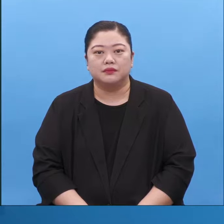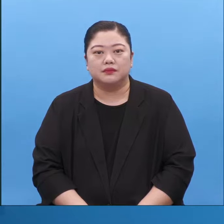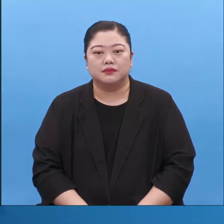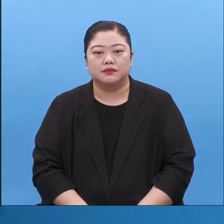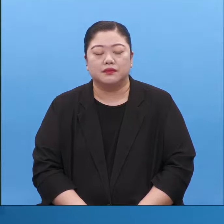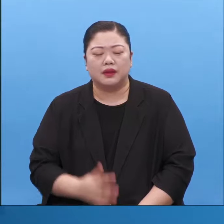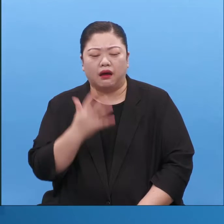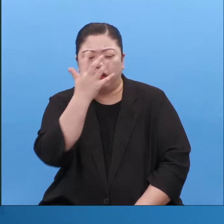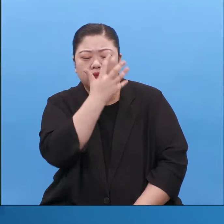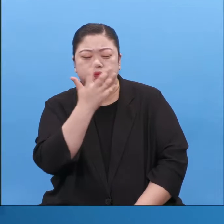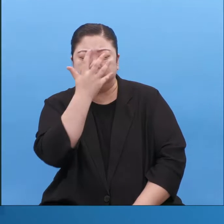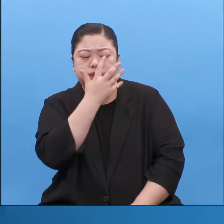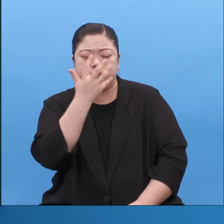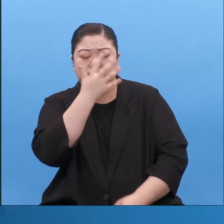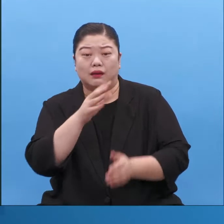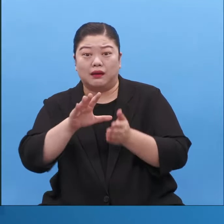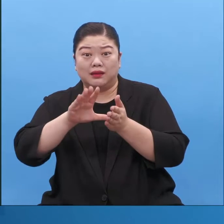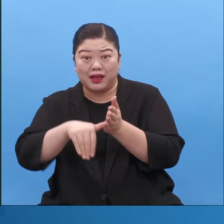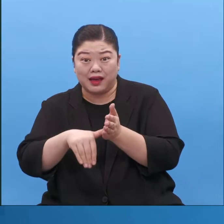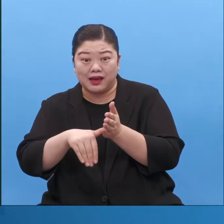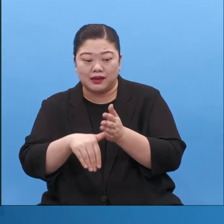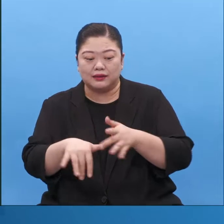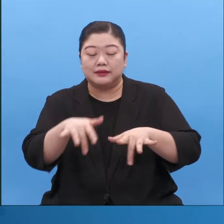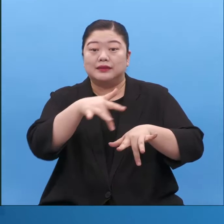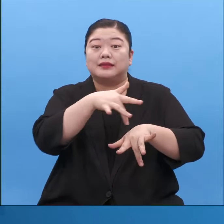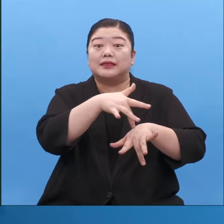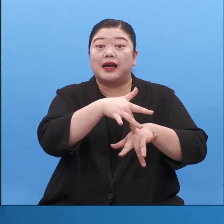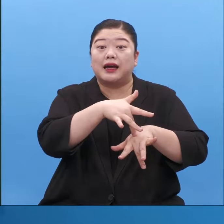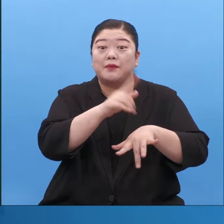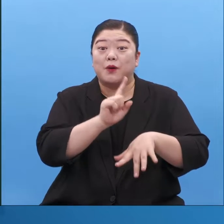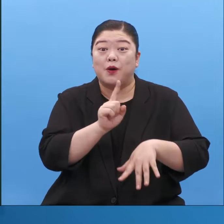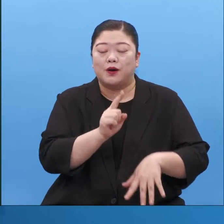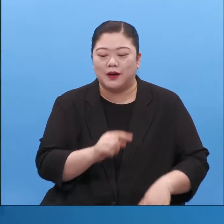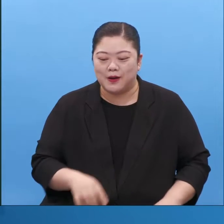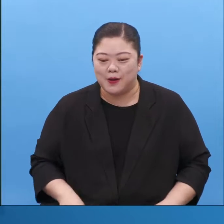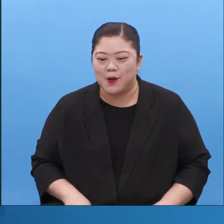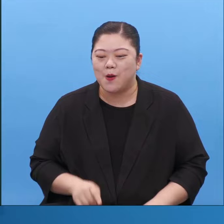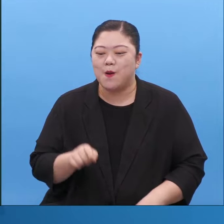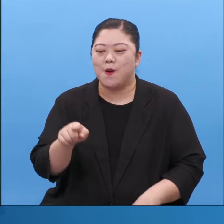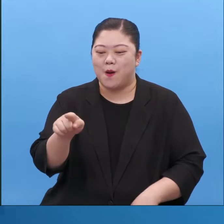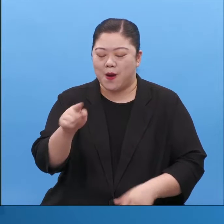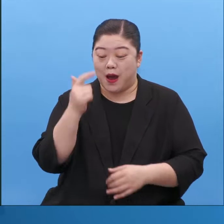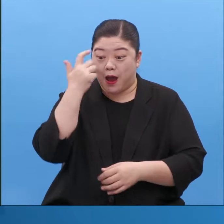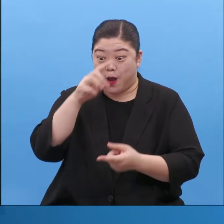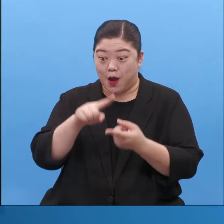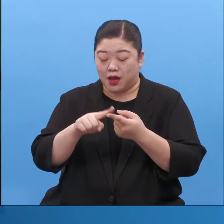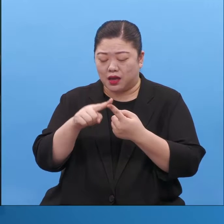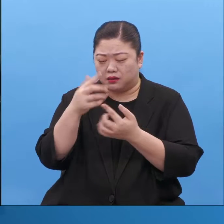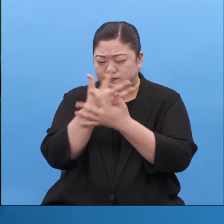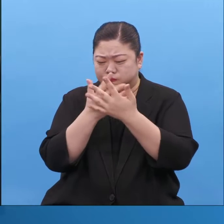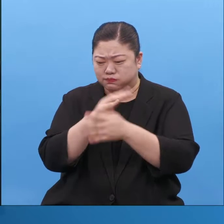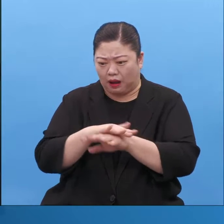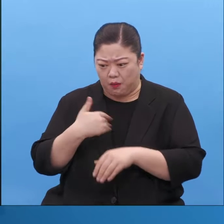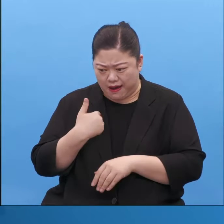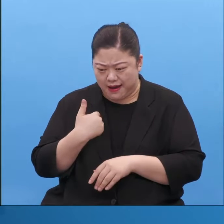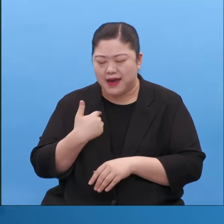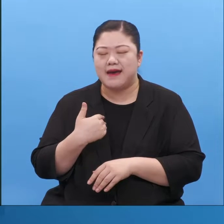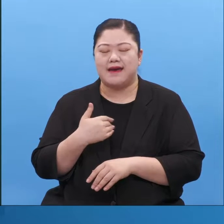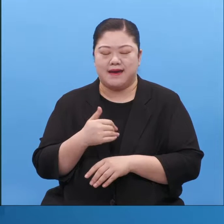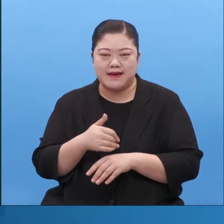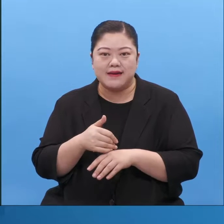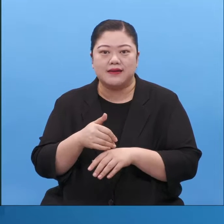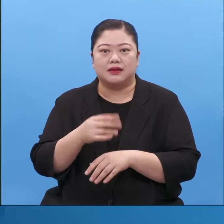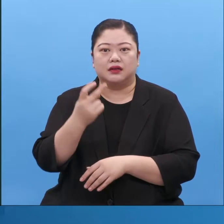meanwhile Satan knowing this has seized everything with the twelve points